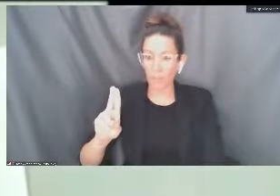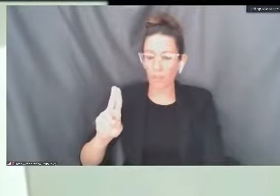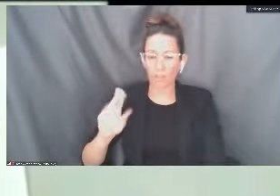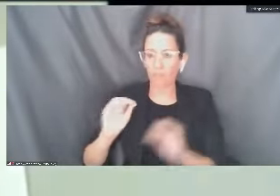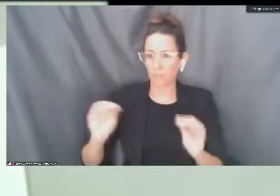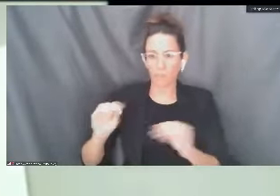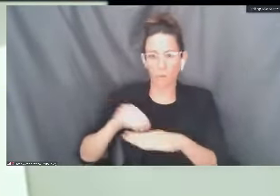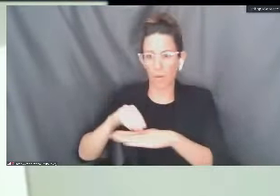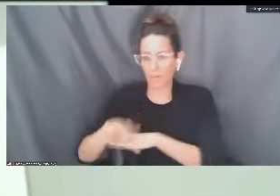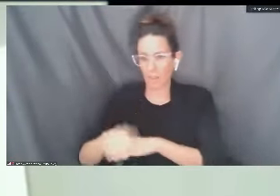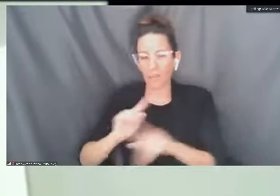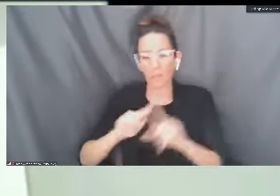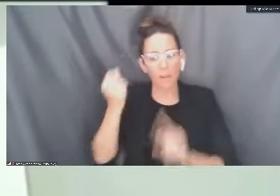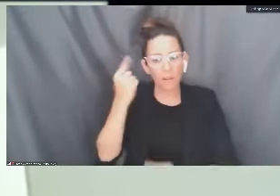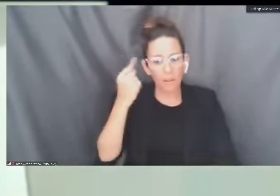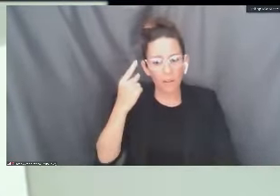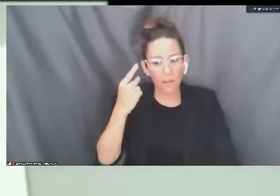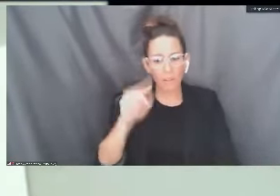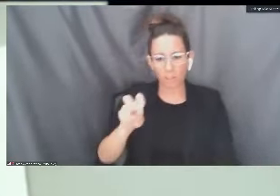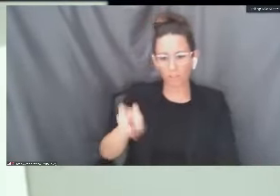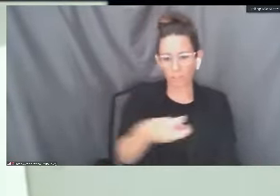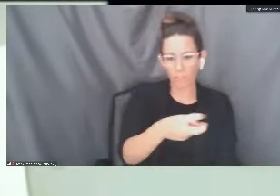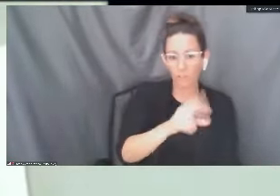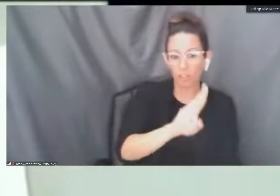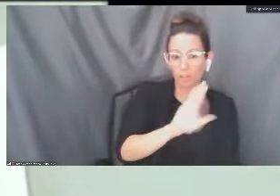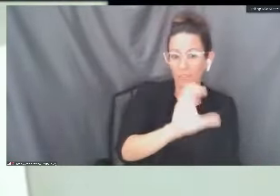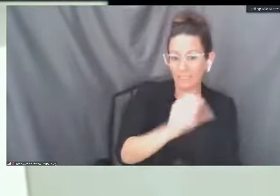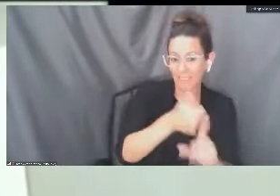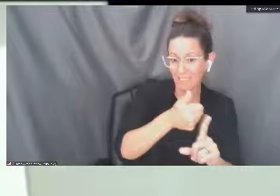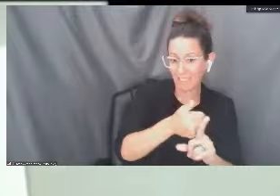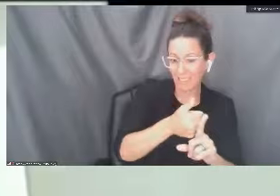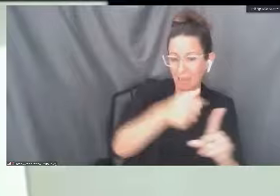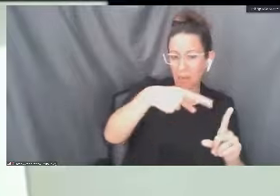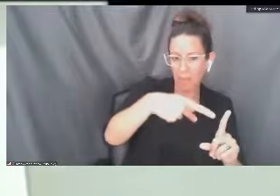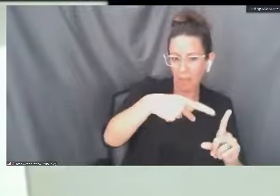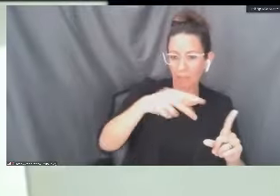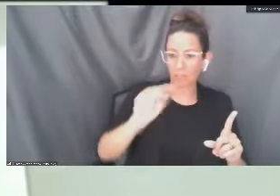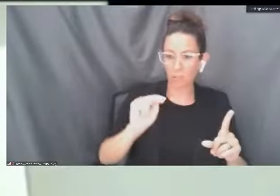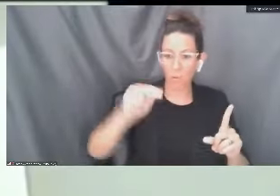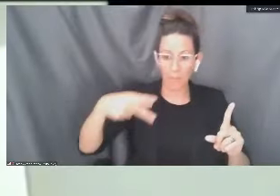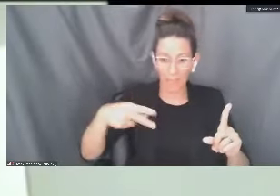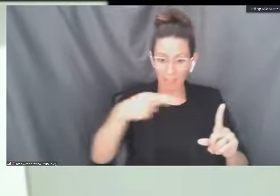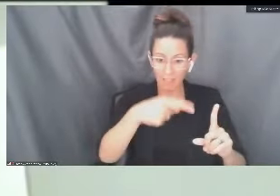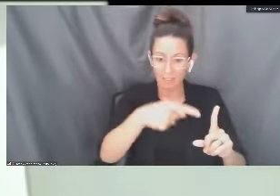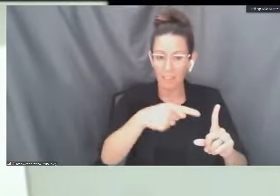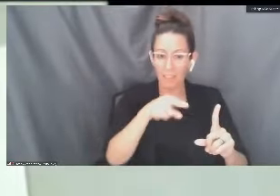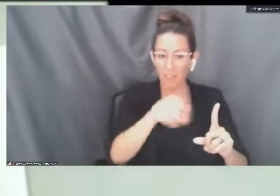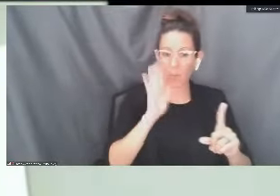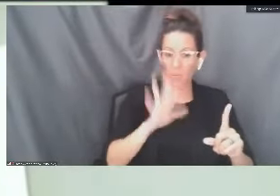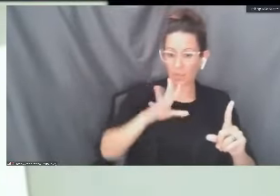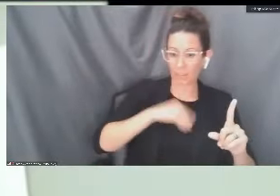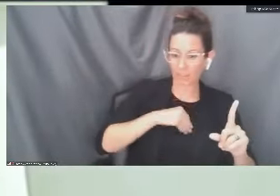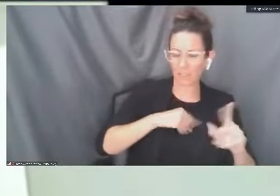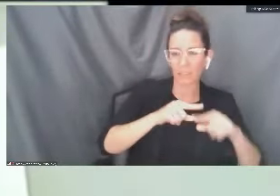the University of California system, the pass no pass in terms of how it will be received varies by the UC campus.